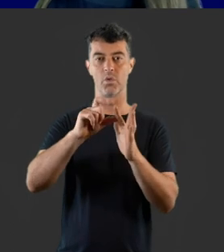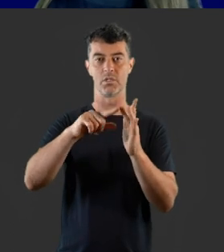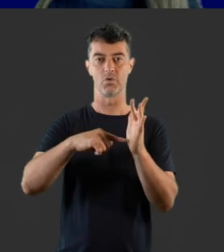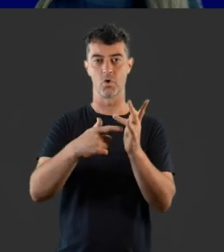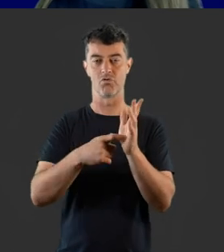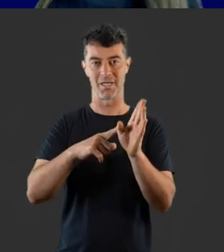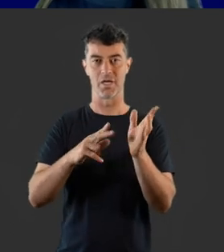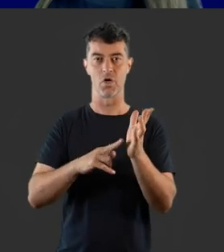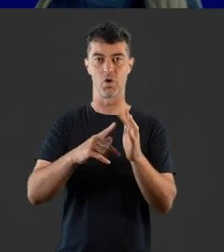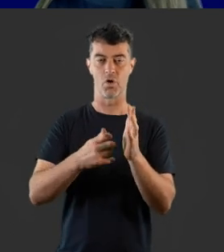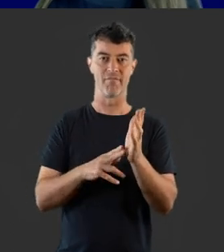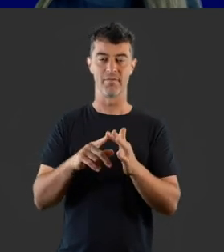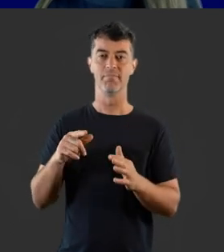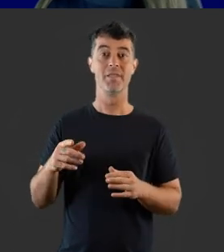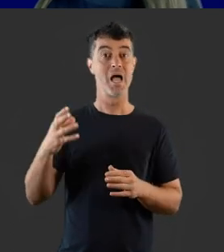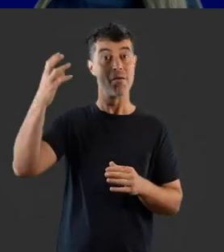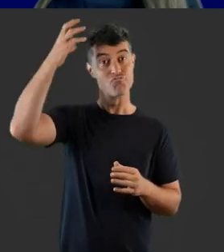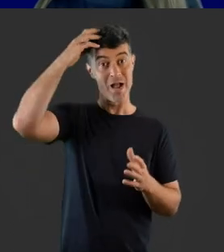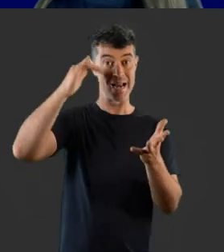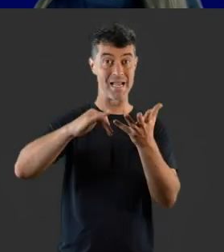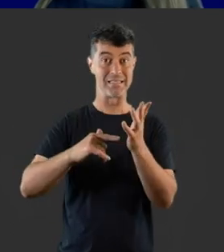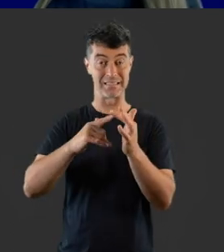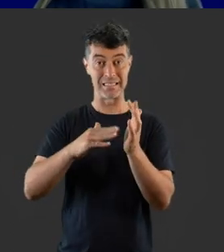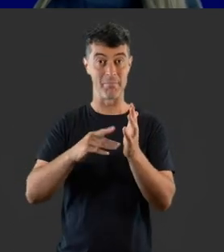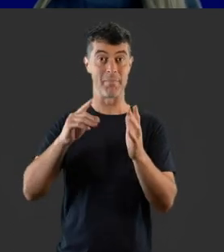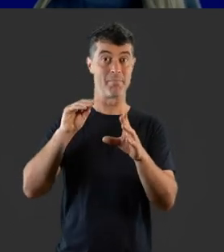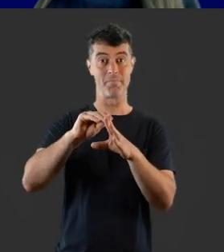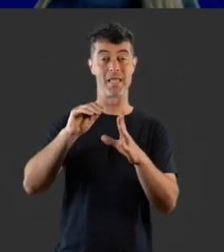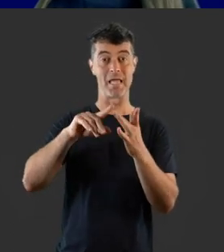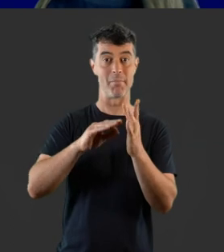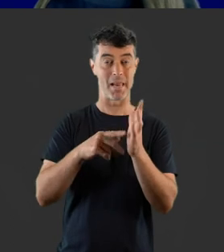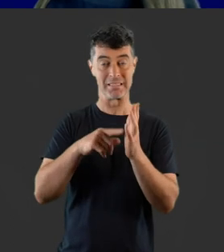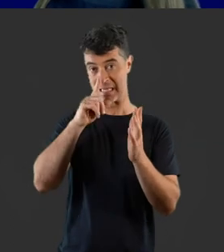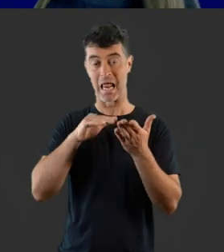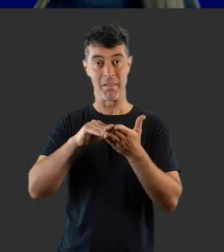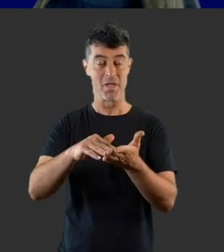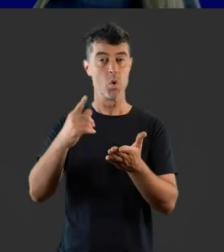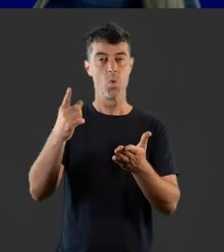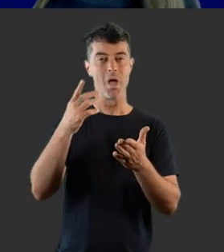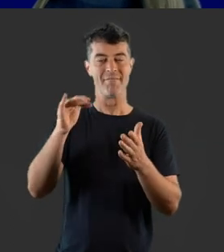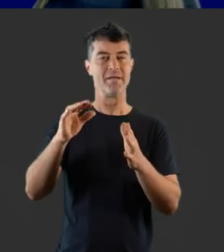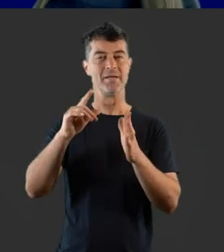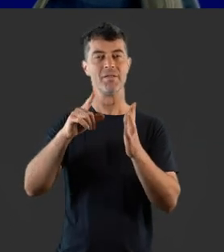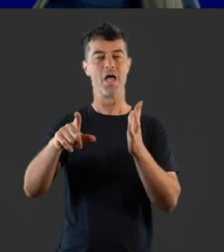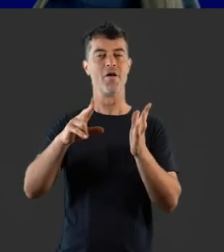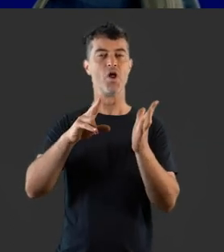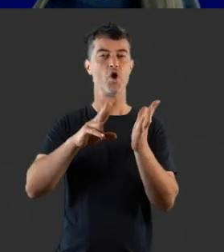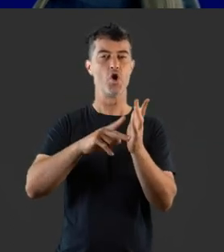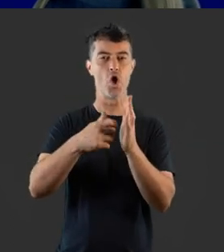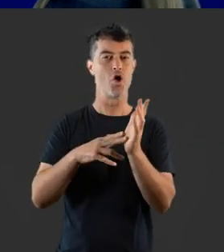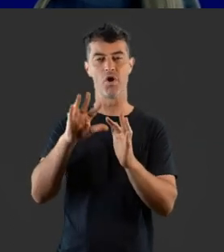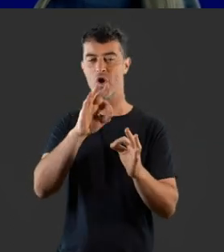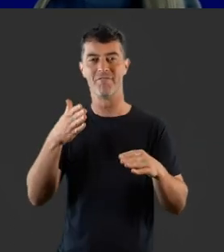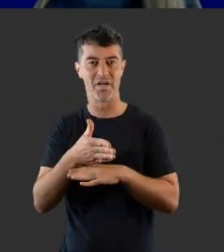to the auditory nerve. Brain stem implants can improve hearing in patients with poorly functioning auditory